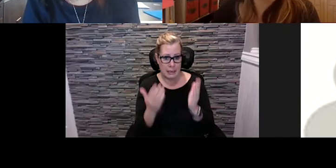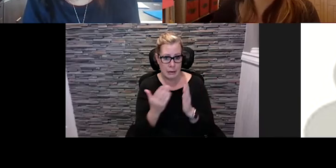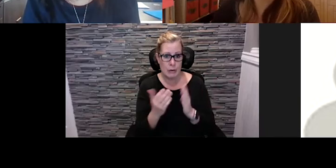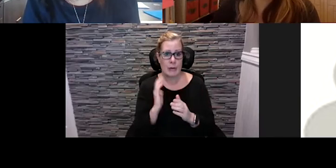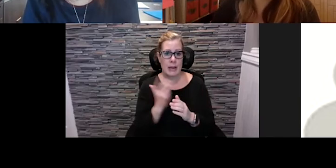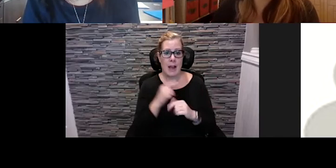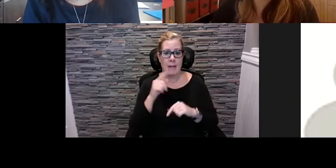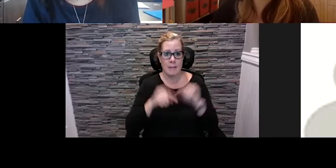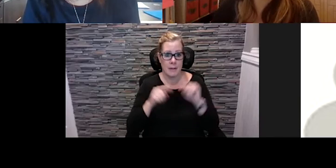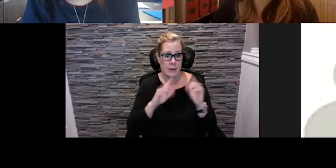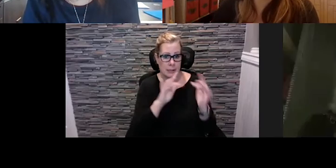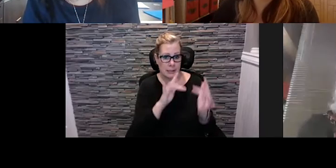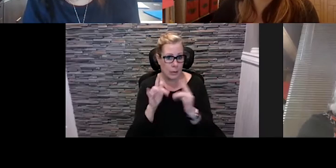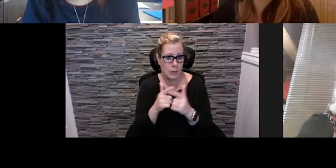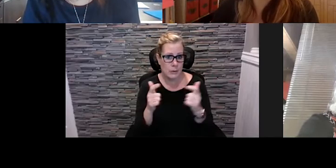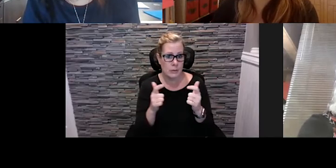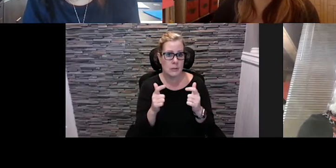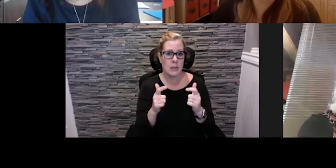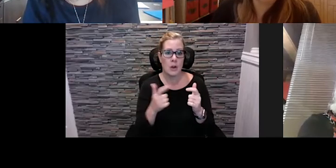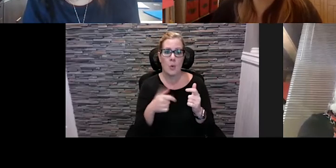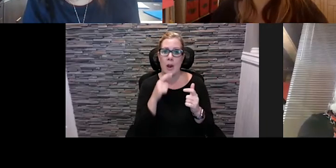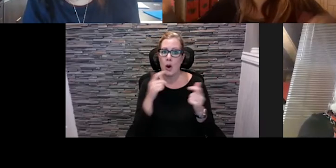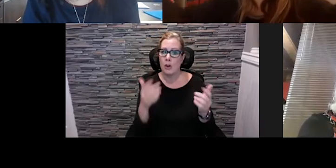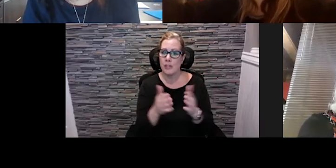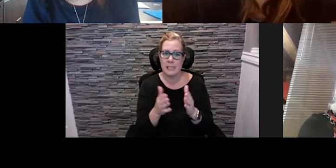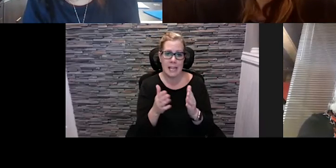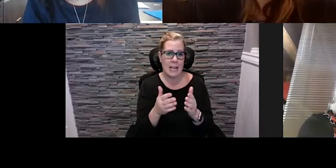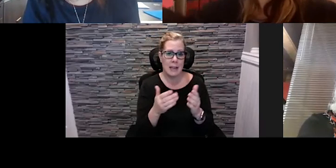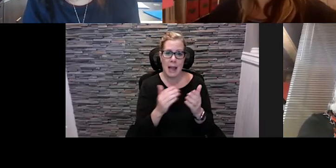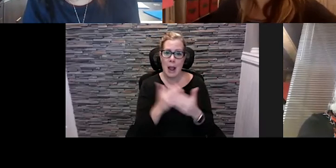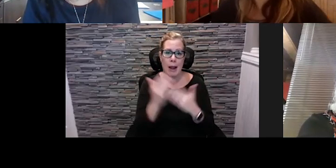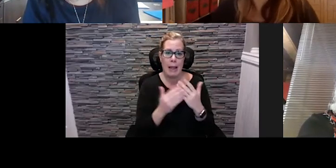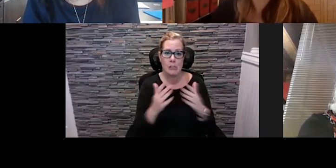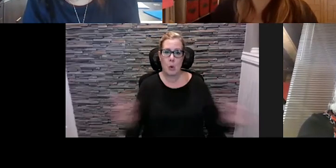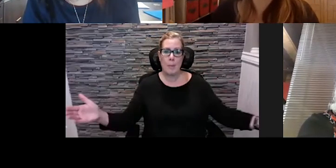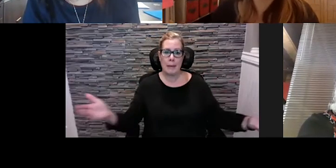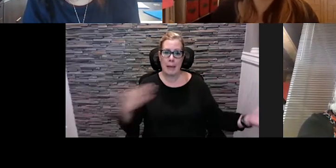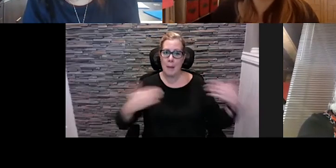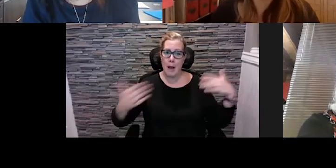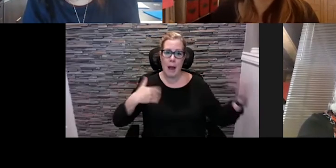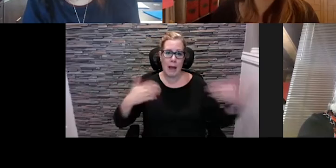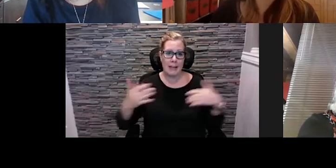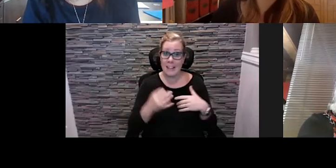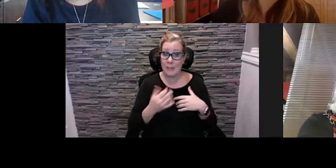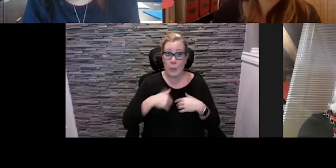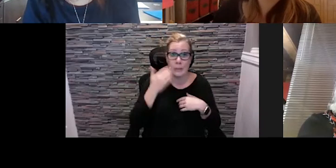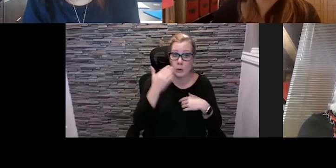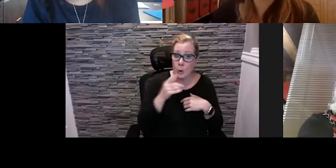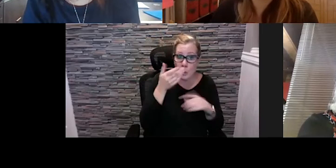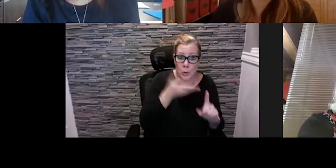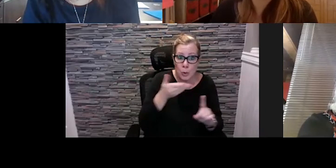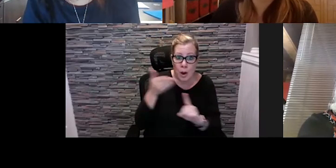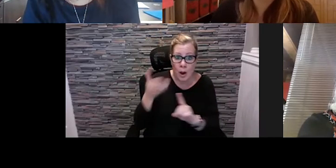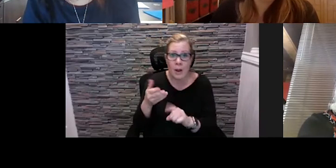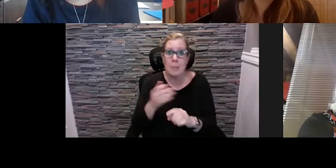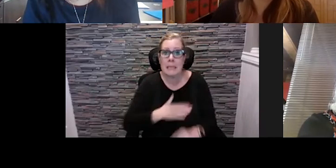networks our arms extend wide and large so um if we don't know you please make sure that one